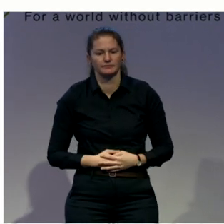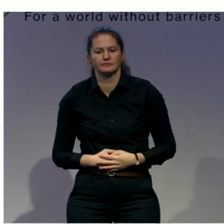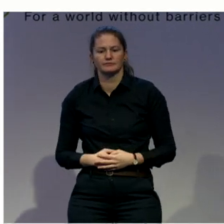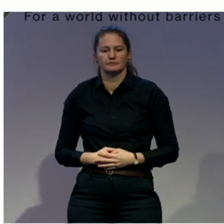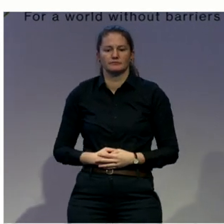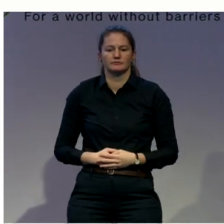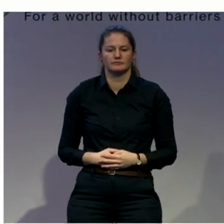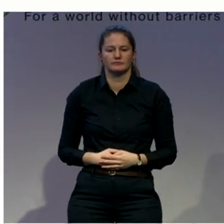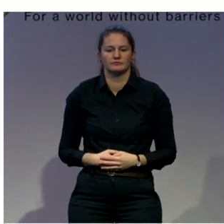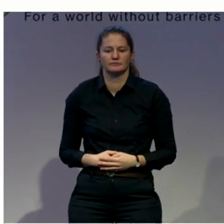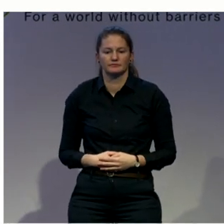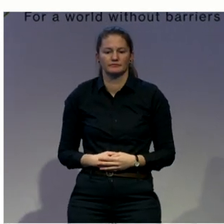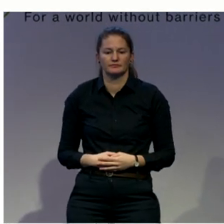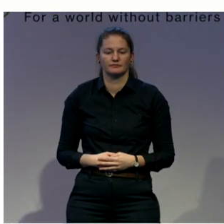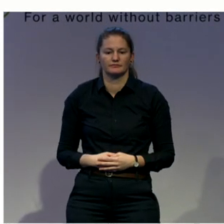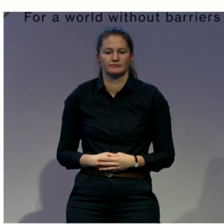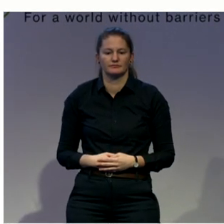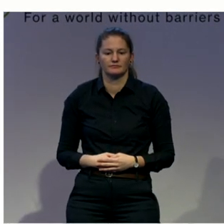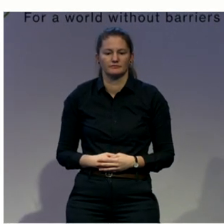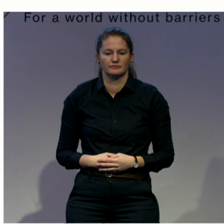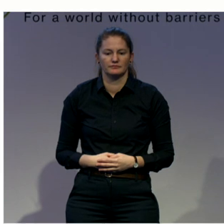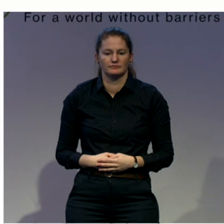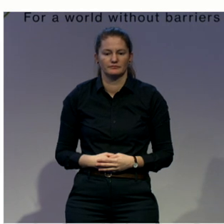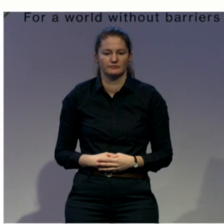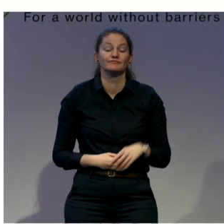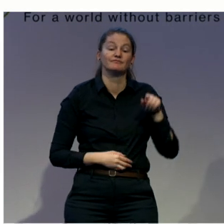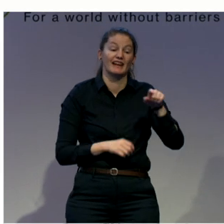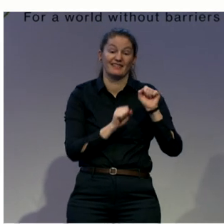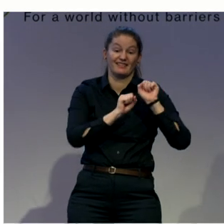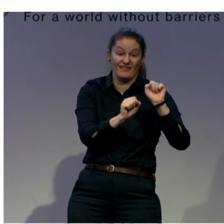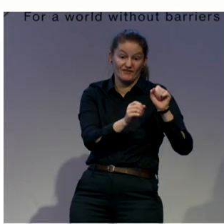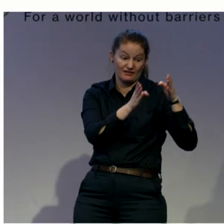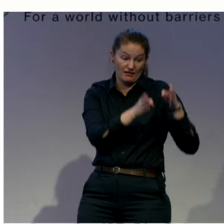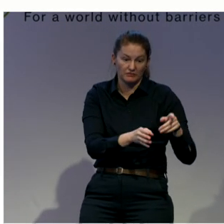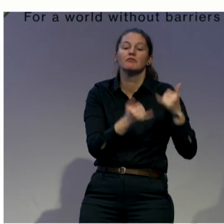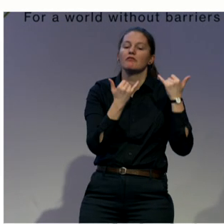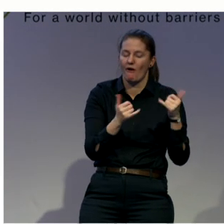is now applicable for people with disabilities who are defendants.